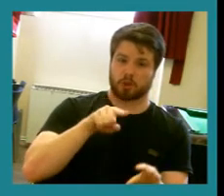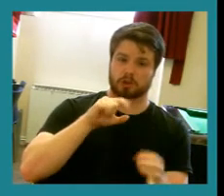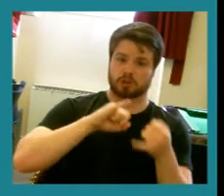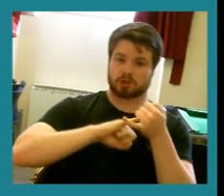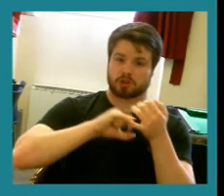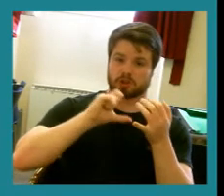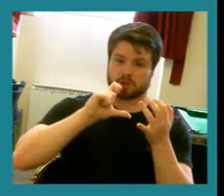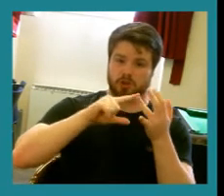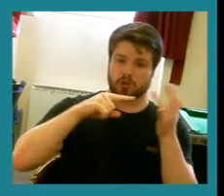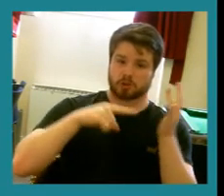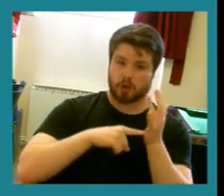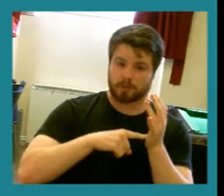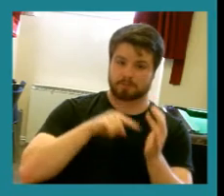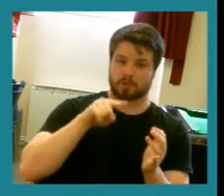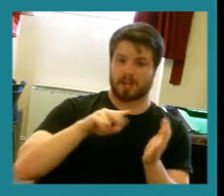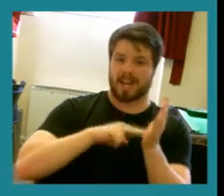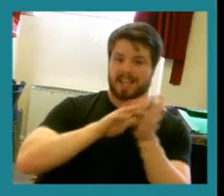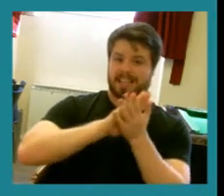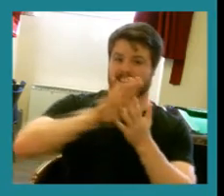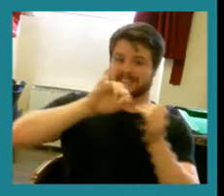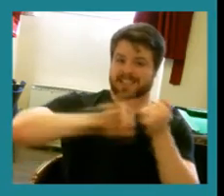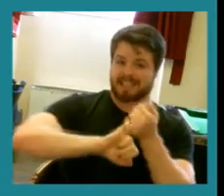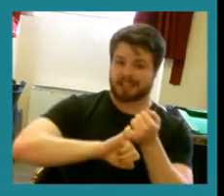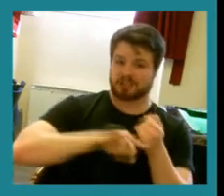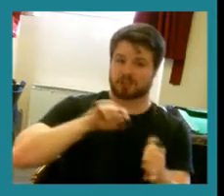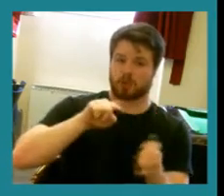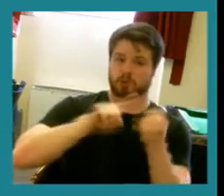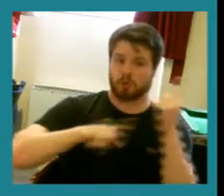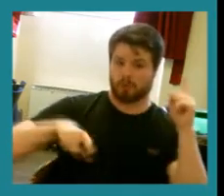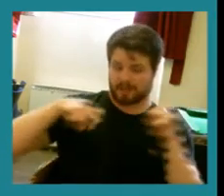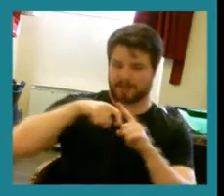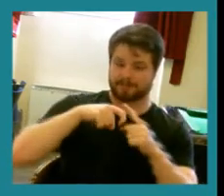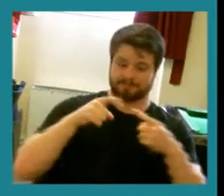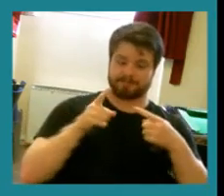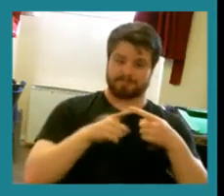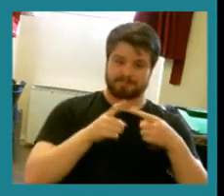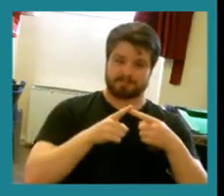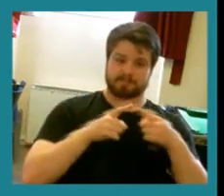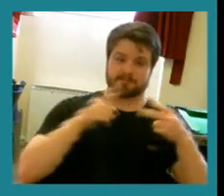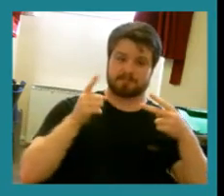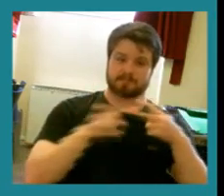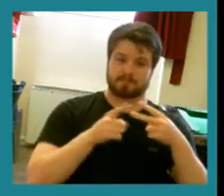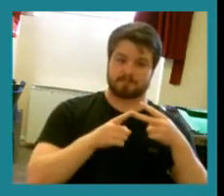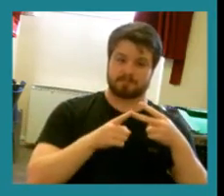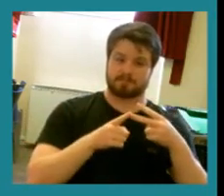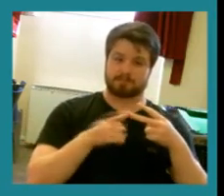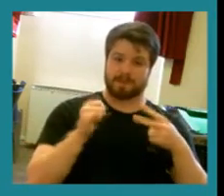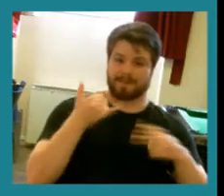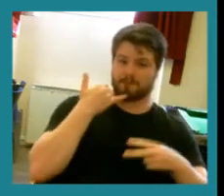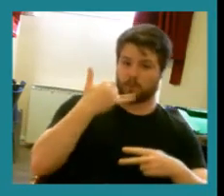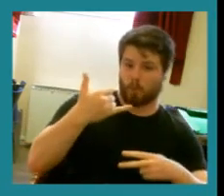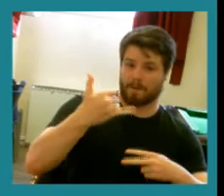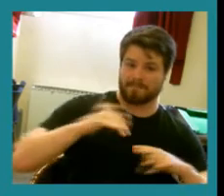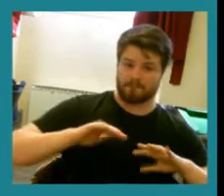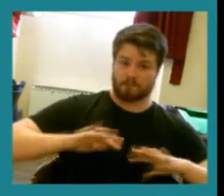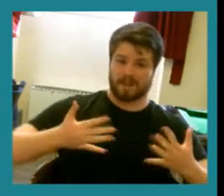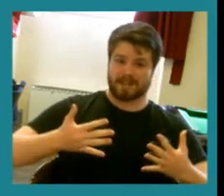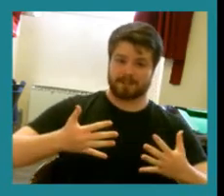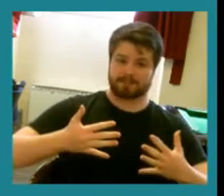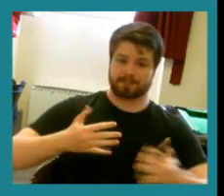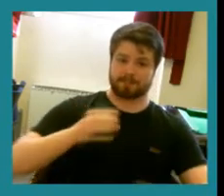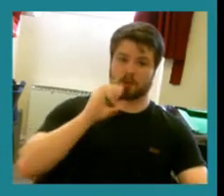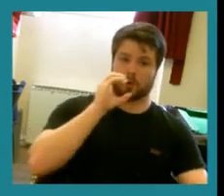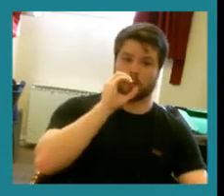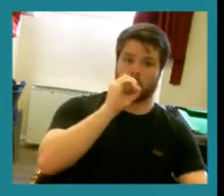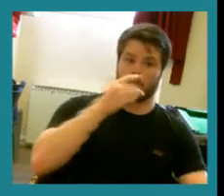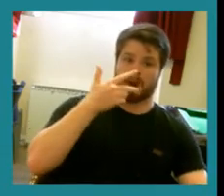might be by phoning our free phone at 0800 783 6110. Another way is by